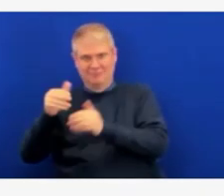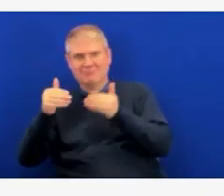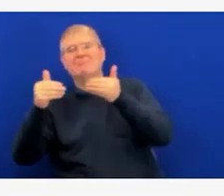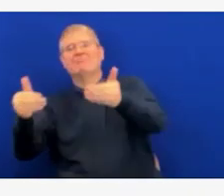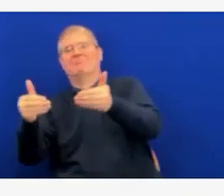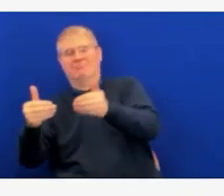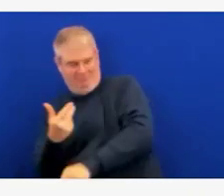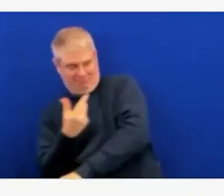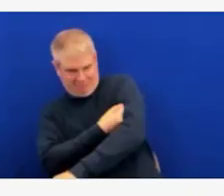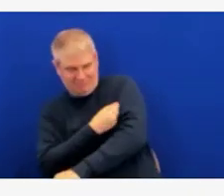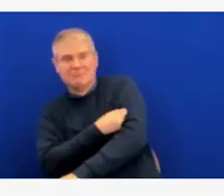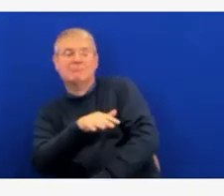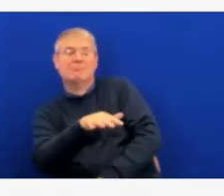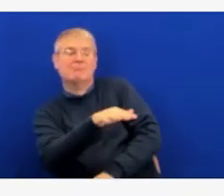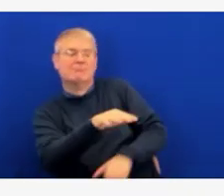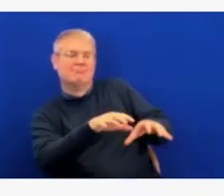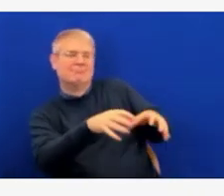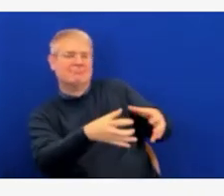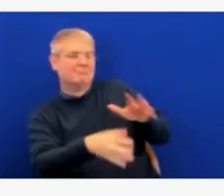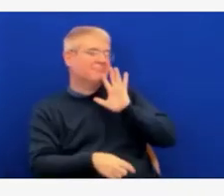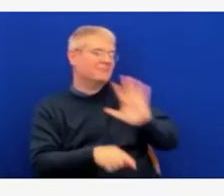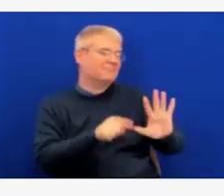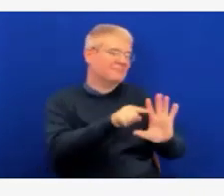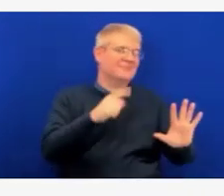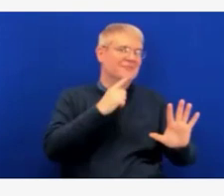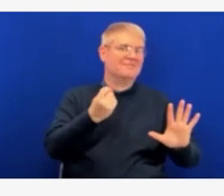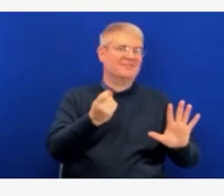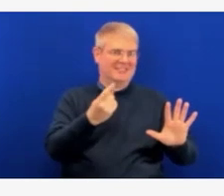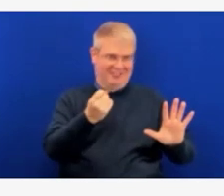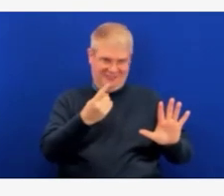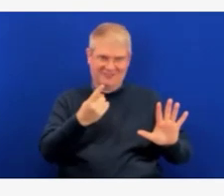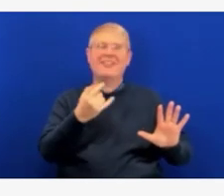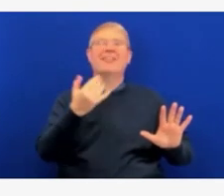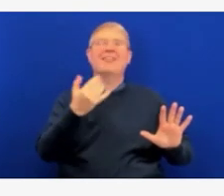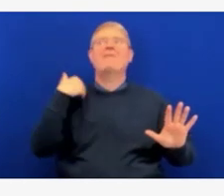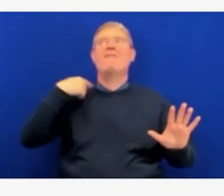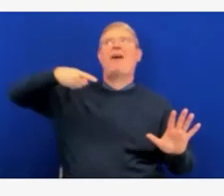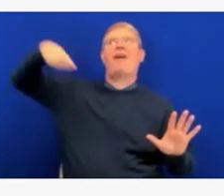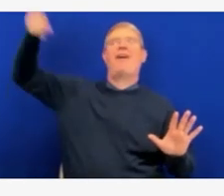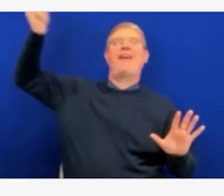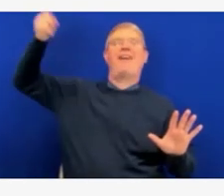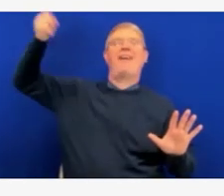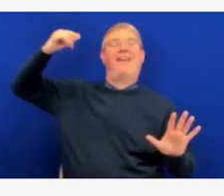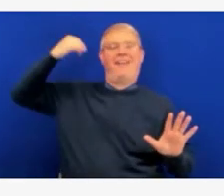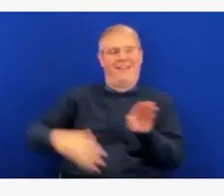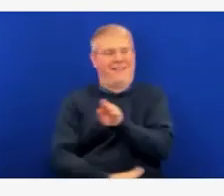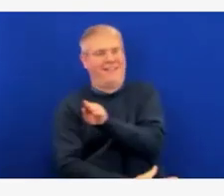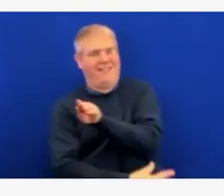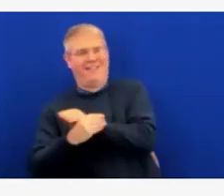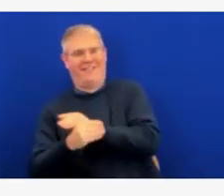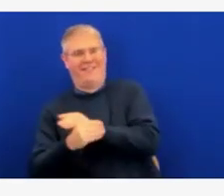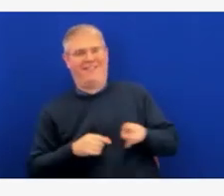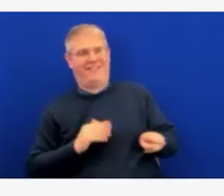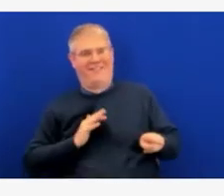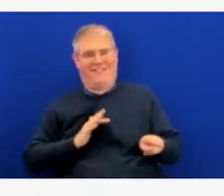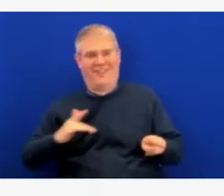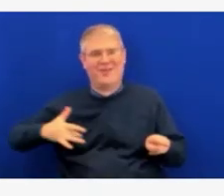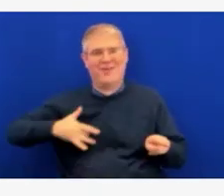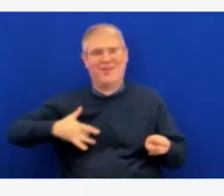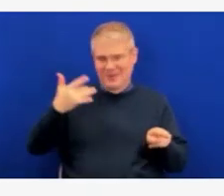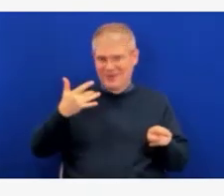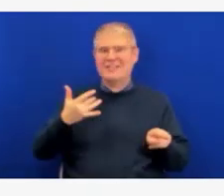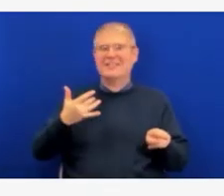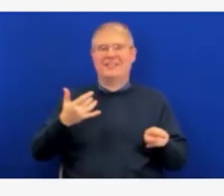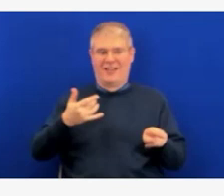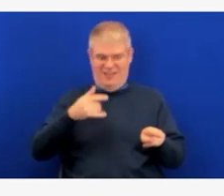is a significant step forward in our ability to prevent COVID-19 illness in children. We are also